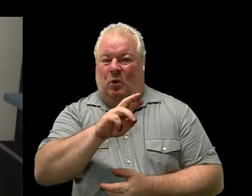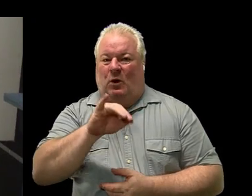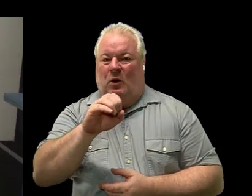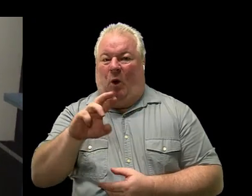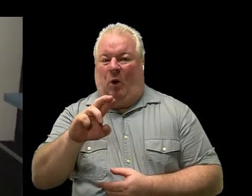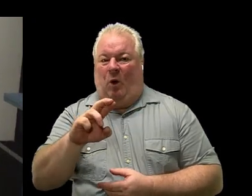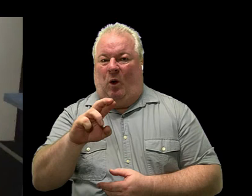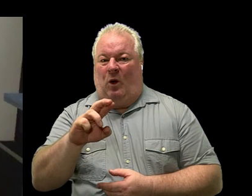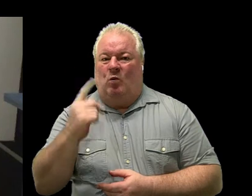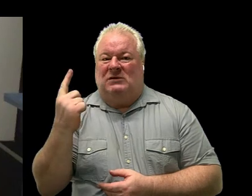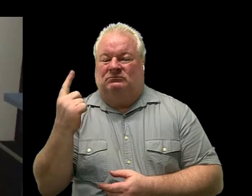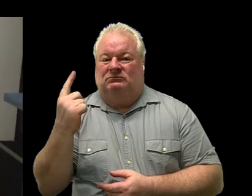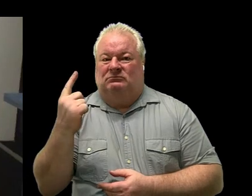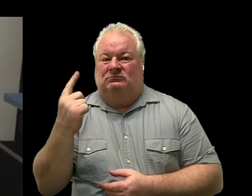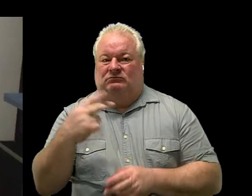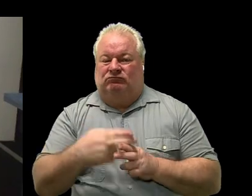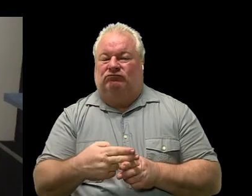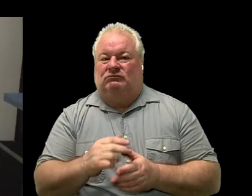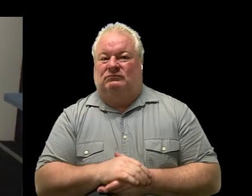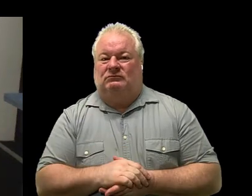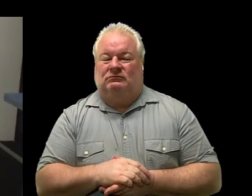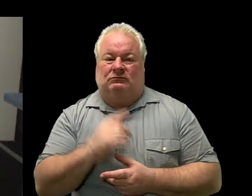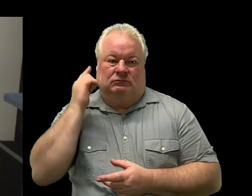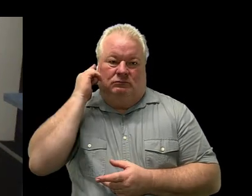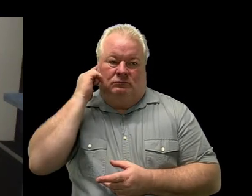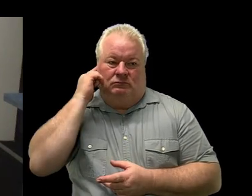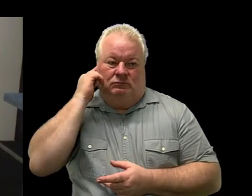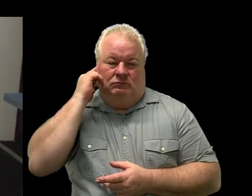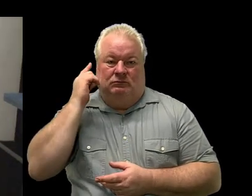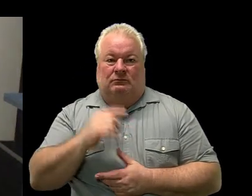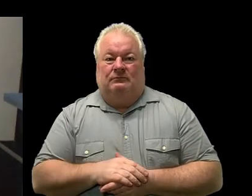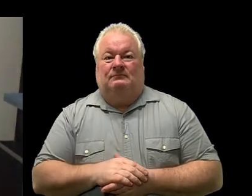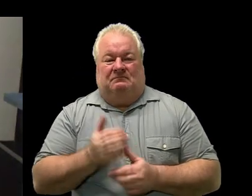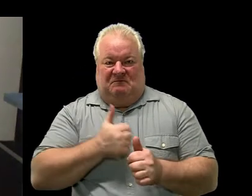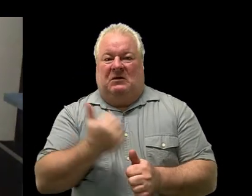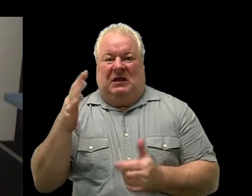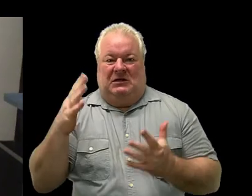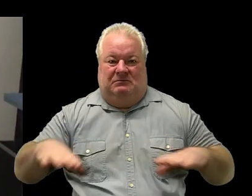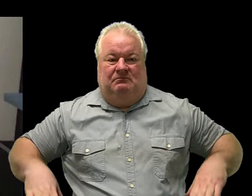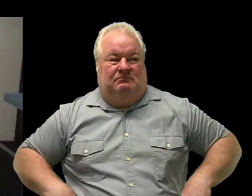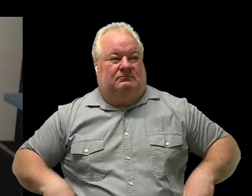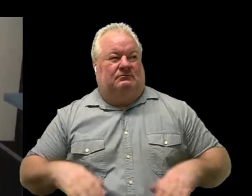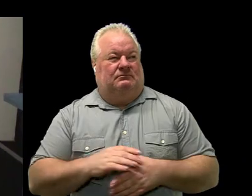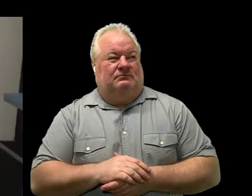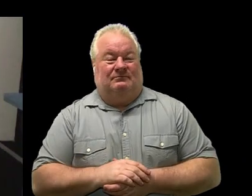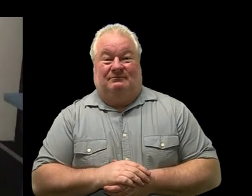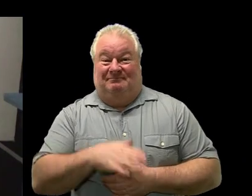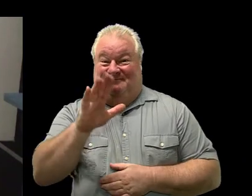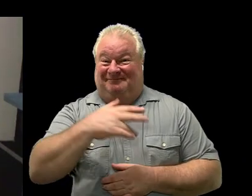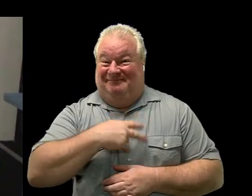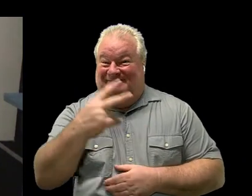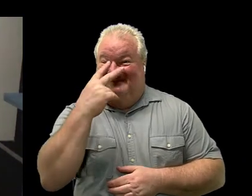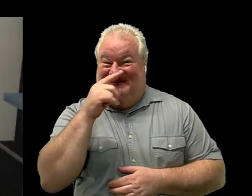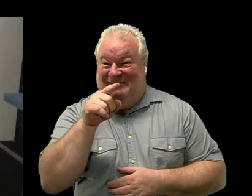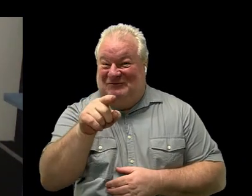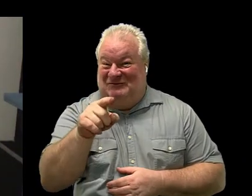step 4 hands to your hips I will